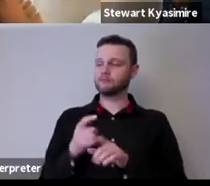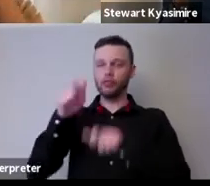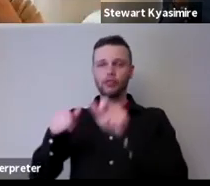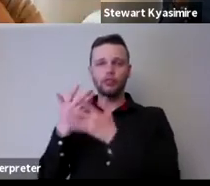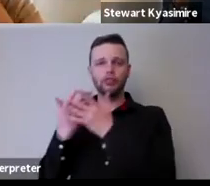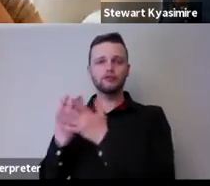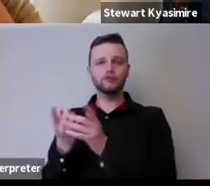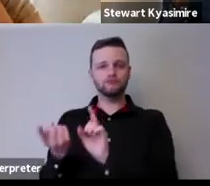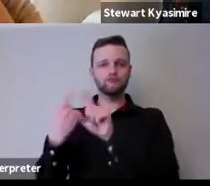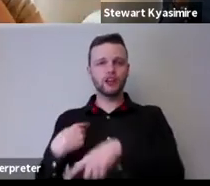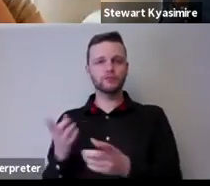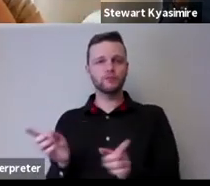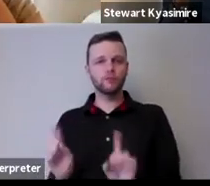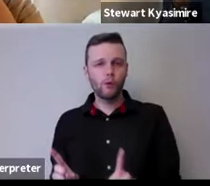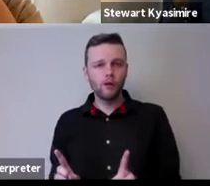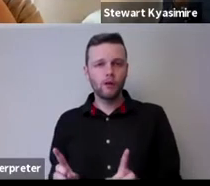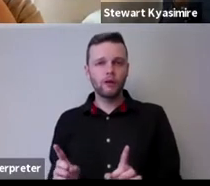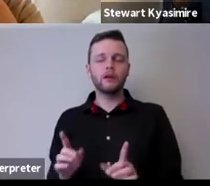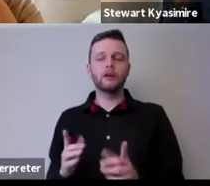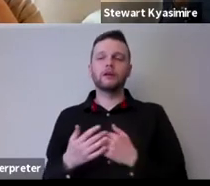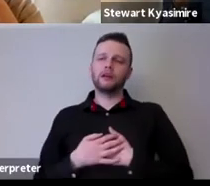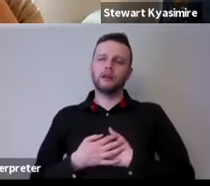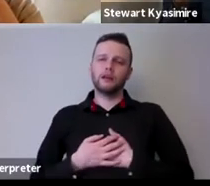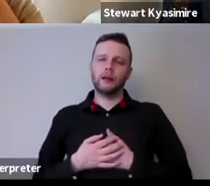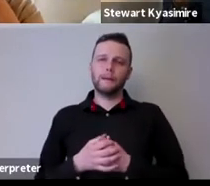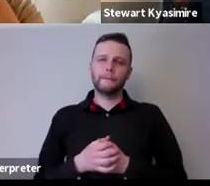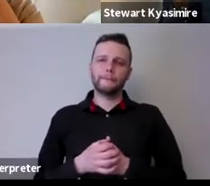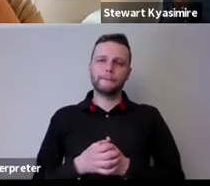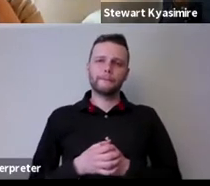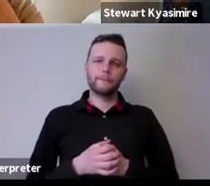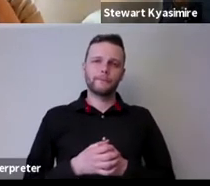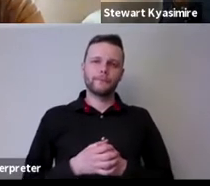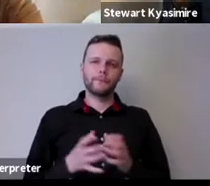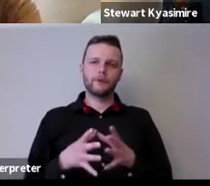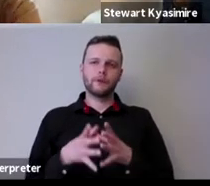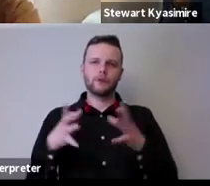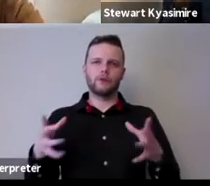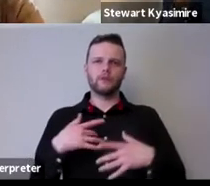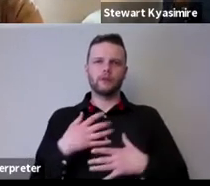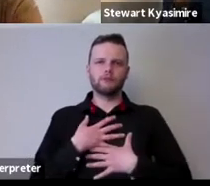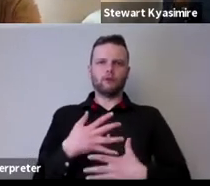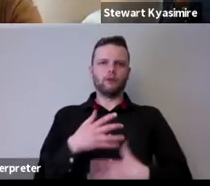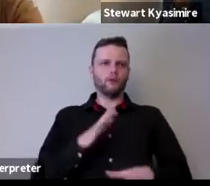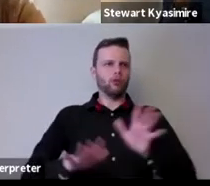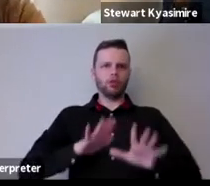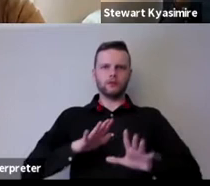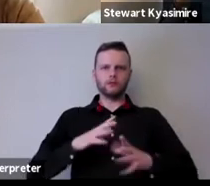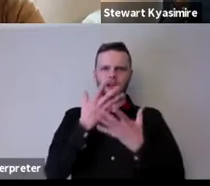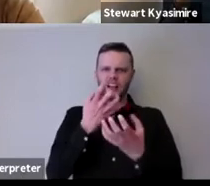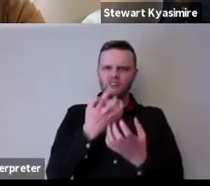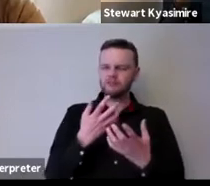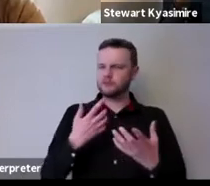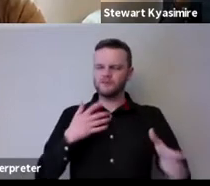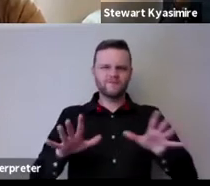don't want to kind of um generalize but of course there was a there was a huge amount of kind of shock and anger and um